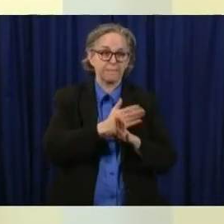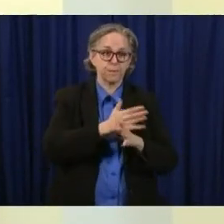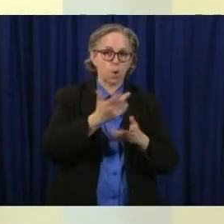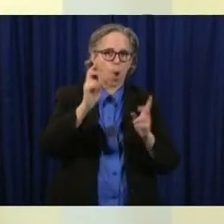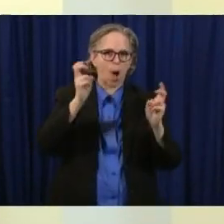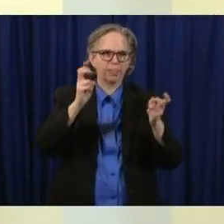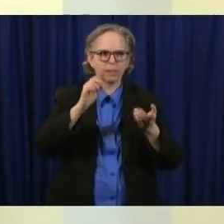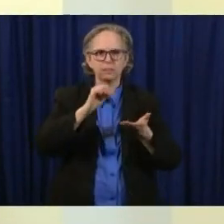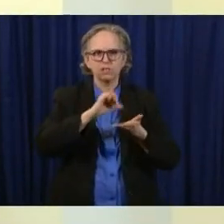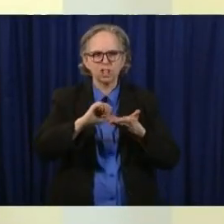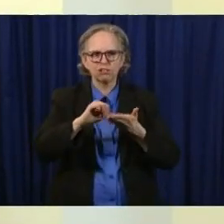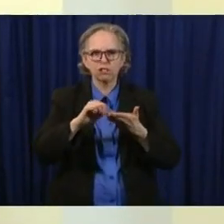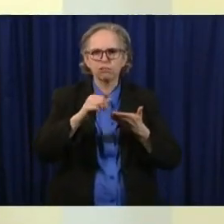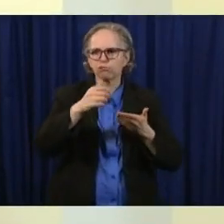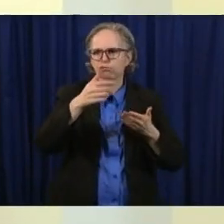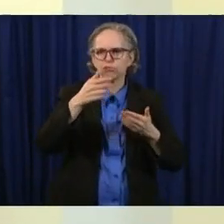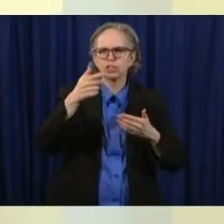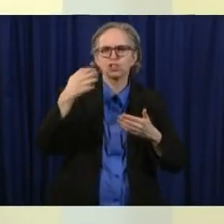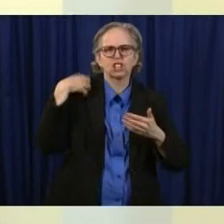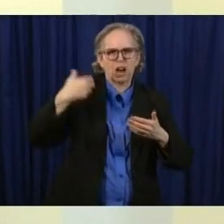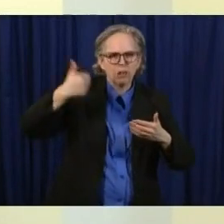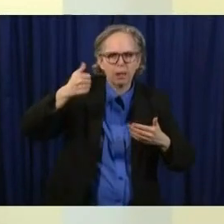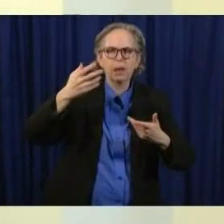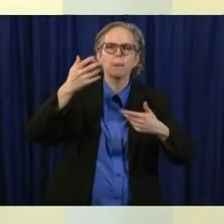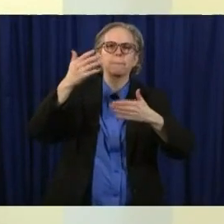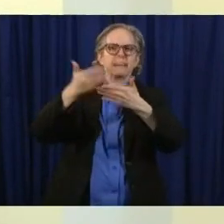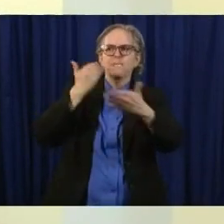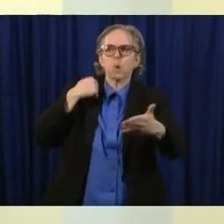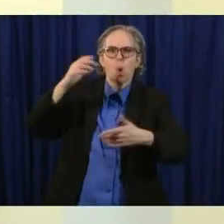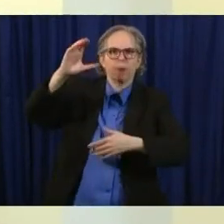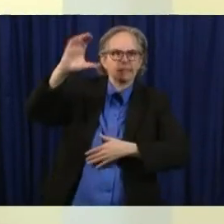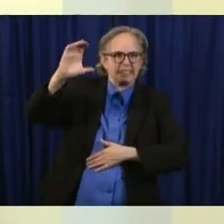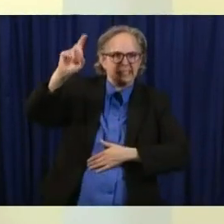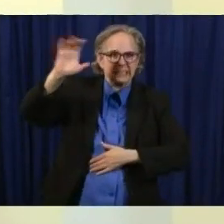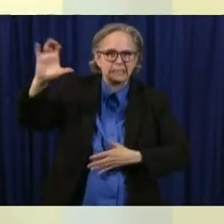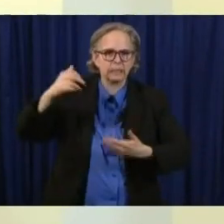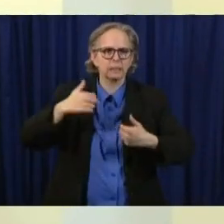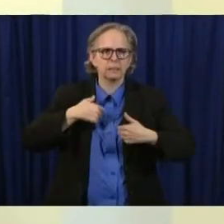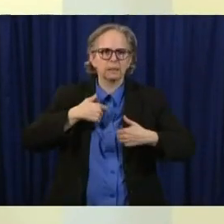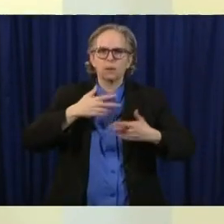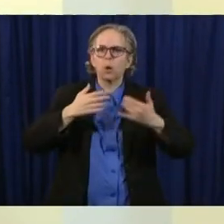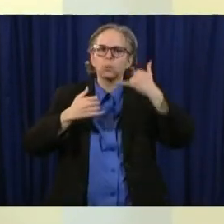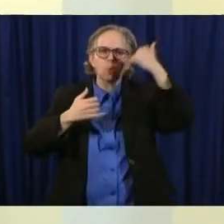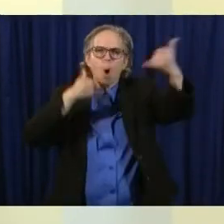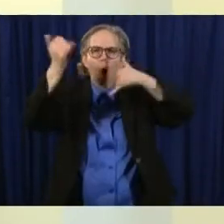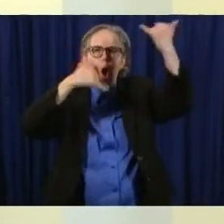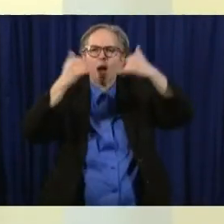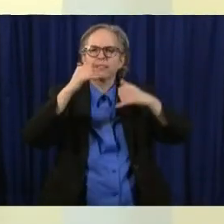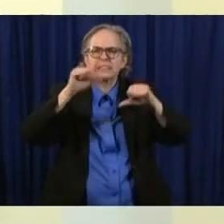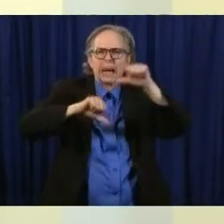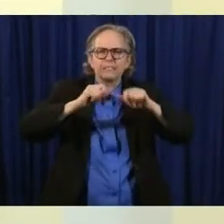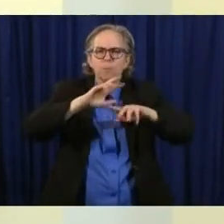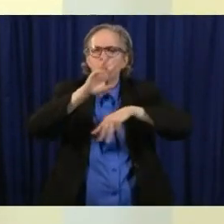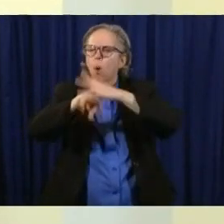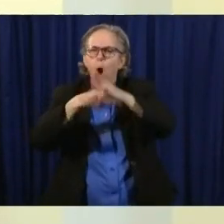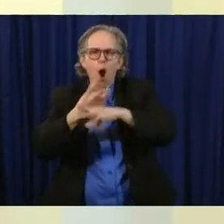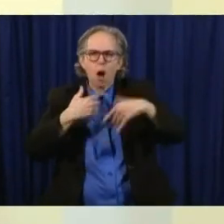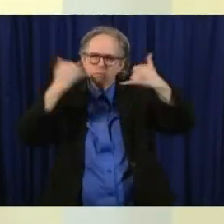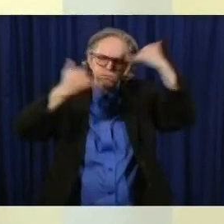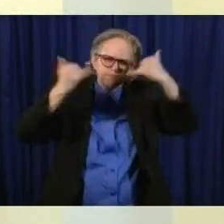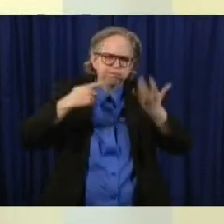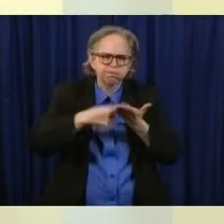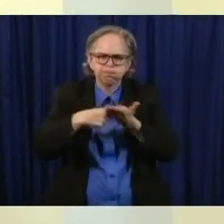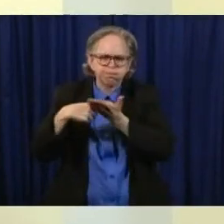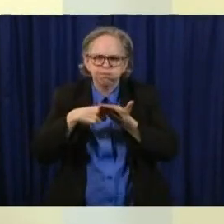um i talked to some scientists around the world and learned that this was being effective in other countries so i presented the